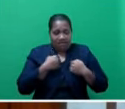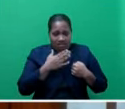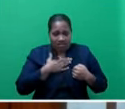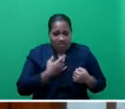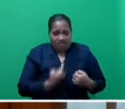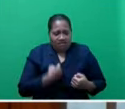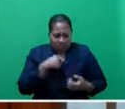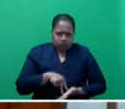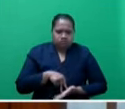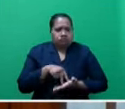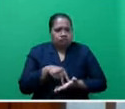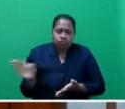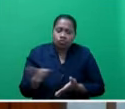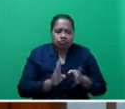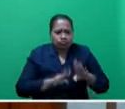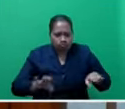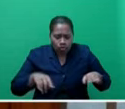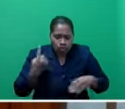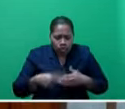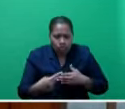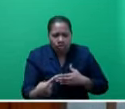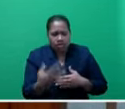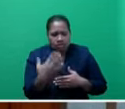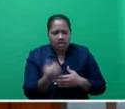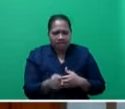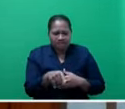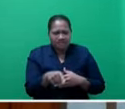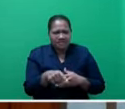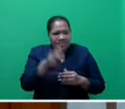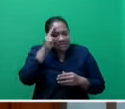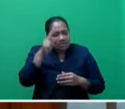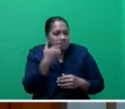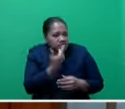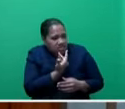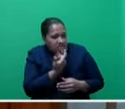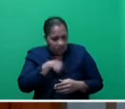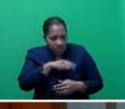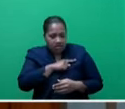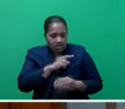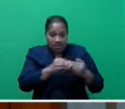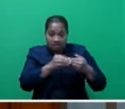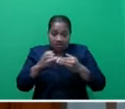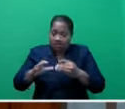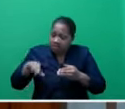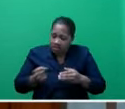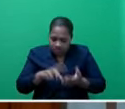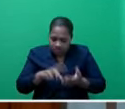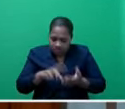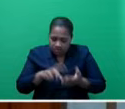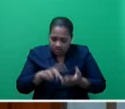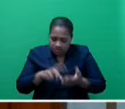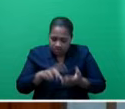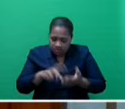all women and children who continue to face this national shame for which we as leaders must band together to eliminate.